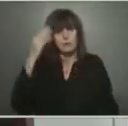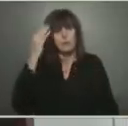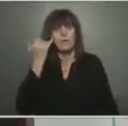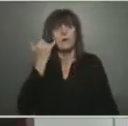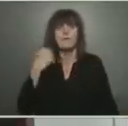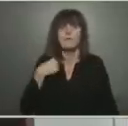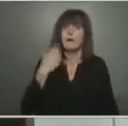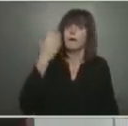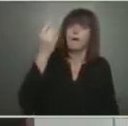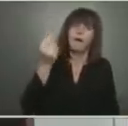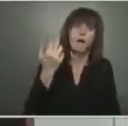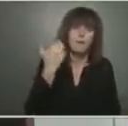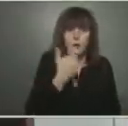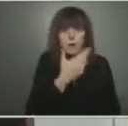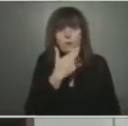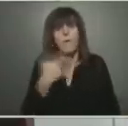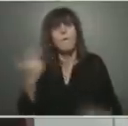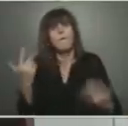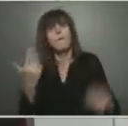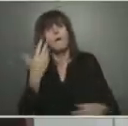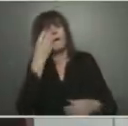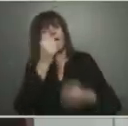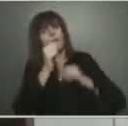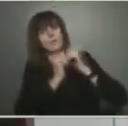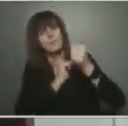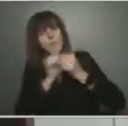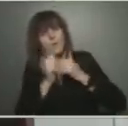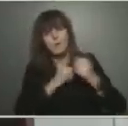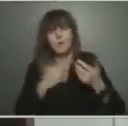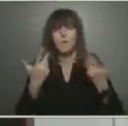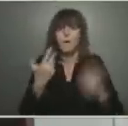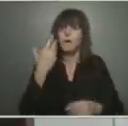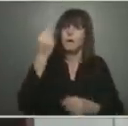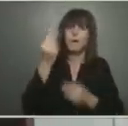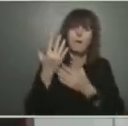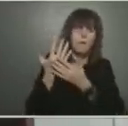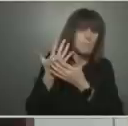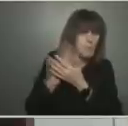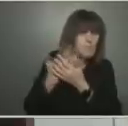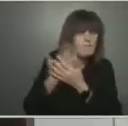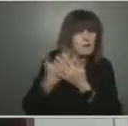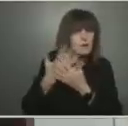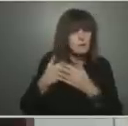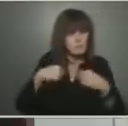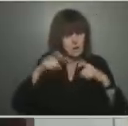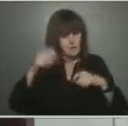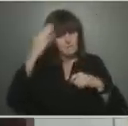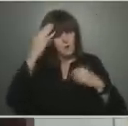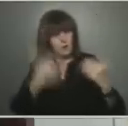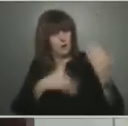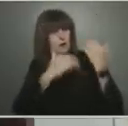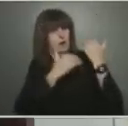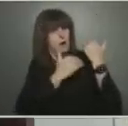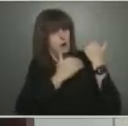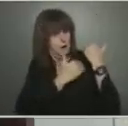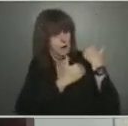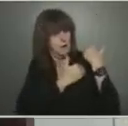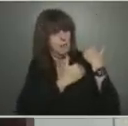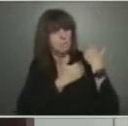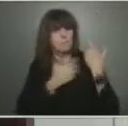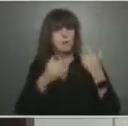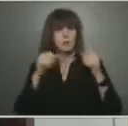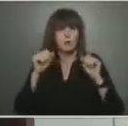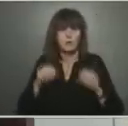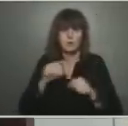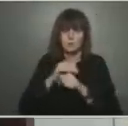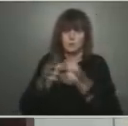event or a movie theater, that there is a strong possibility that COVID is around us and that we just have to